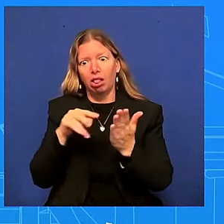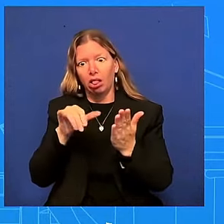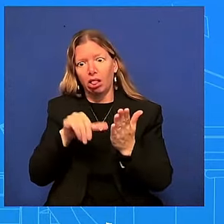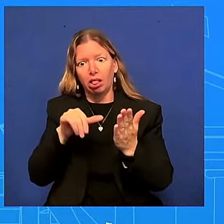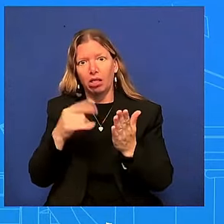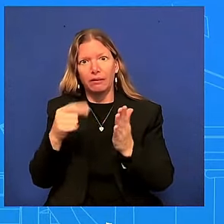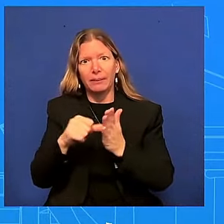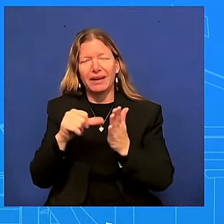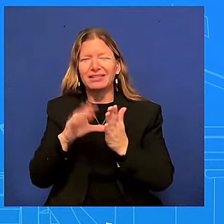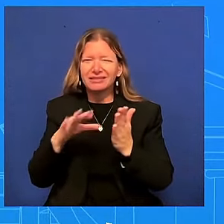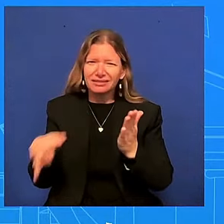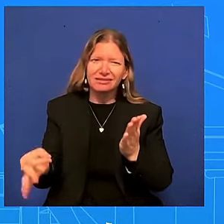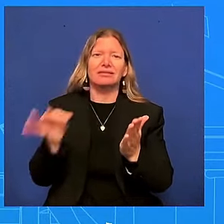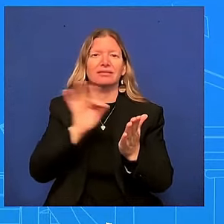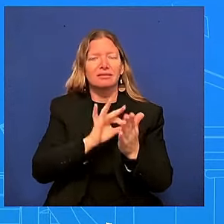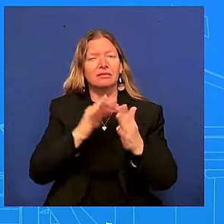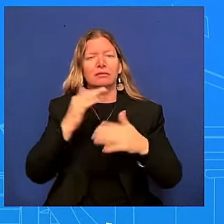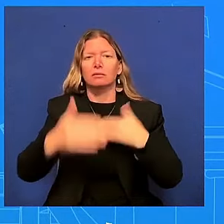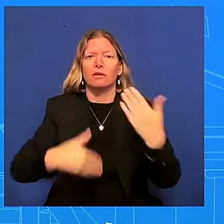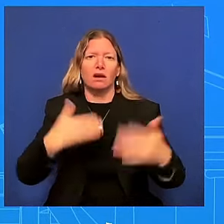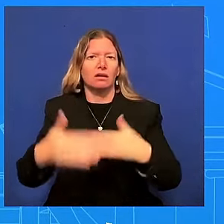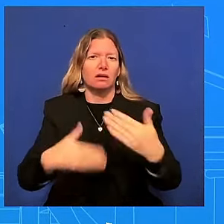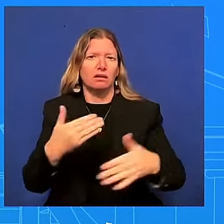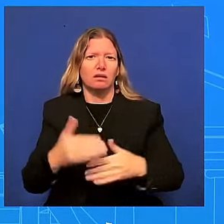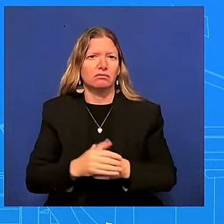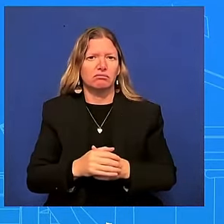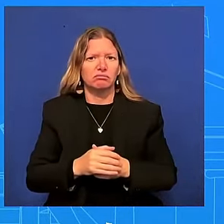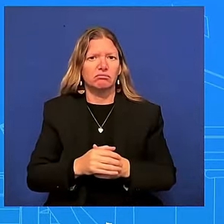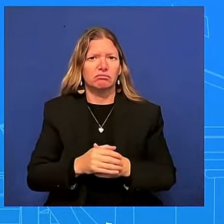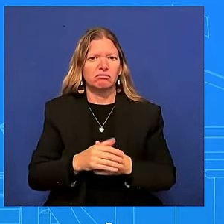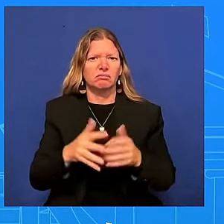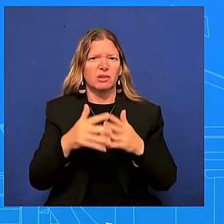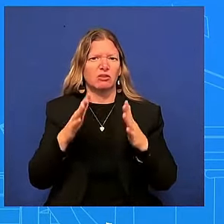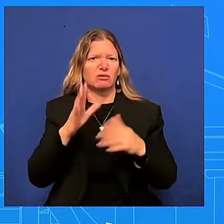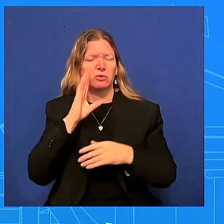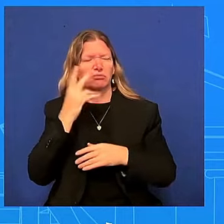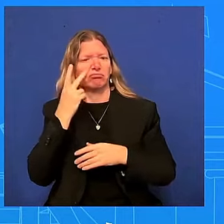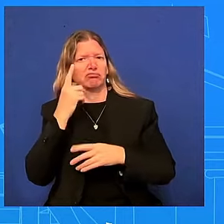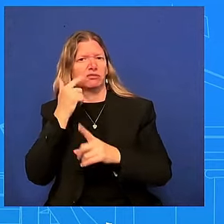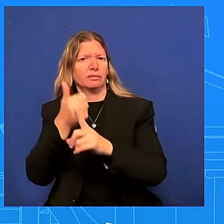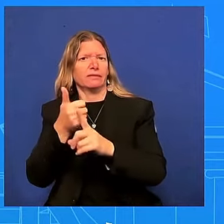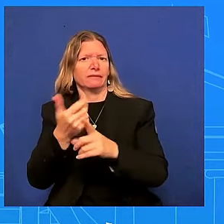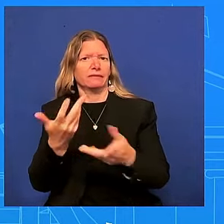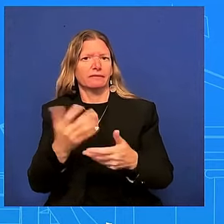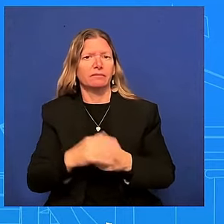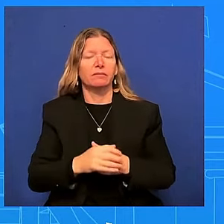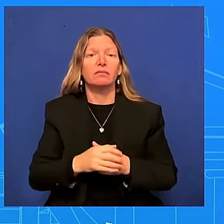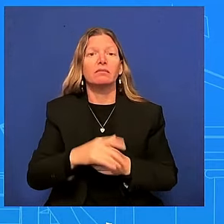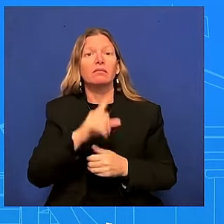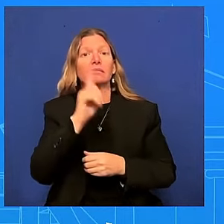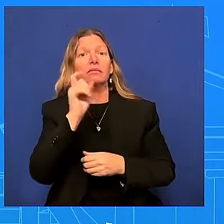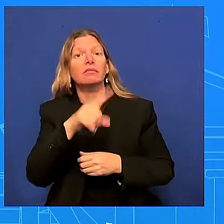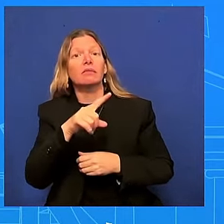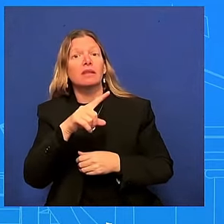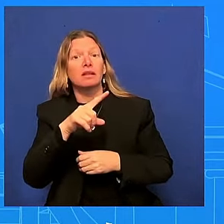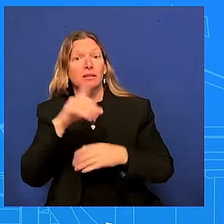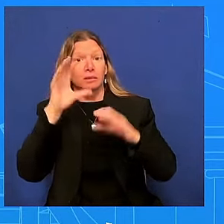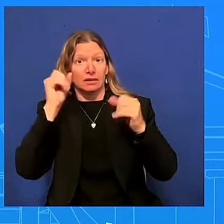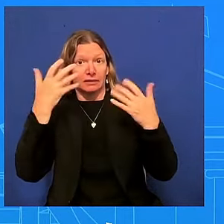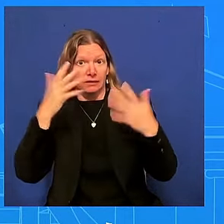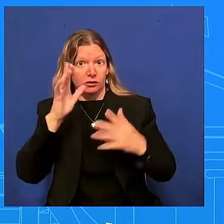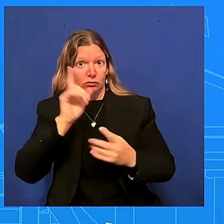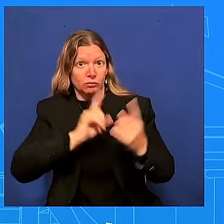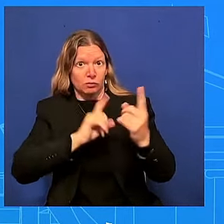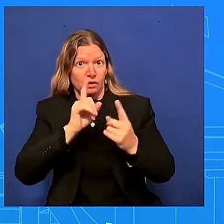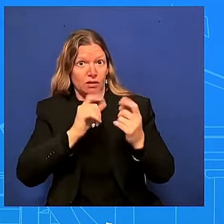that's going to be very important as well and has the president had a chance to speak one-on-one with vice president harris since the debate i can't speak to uh any